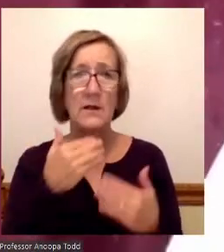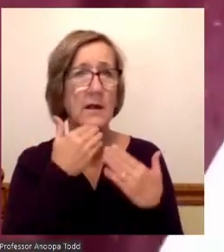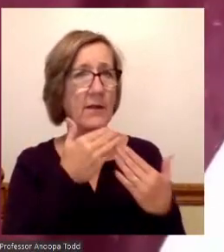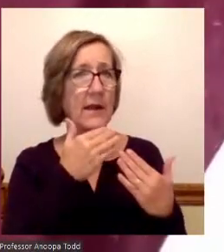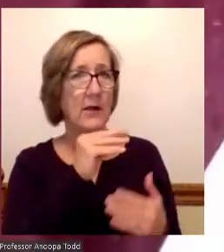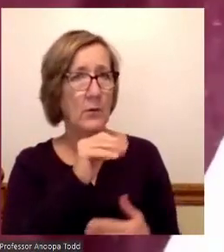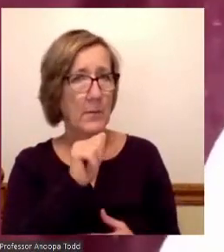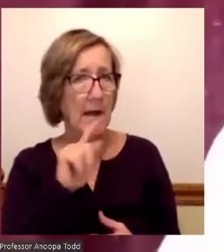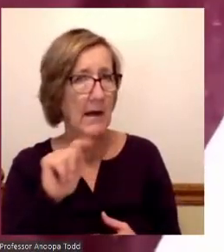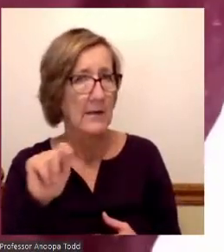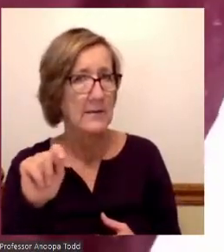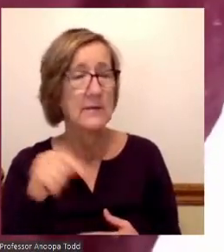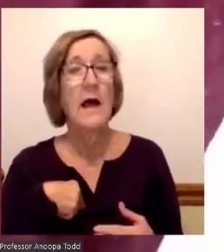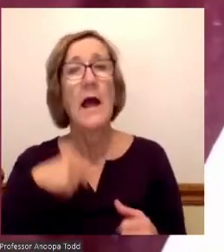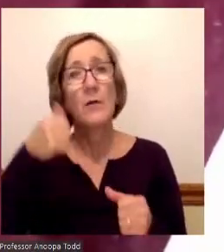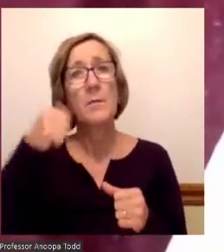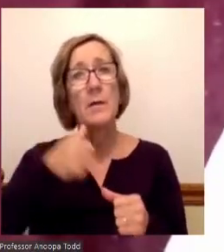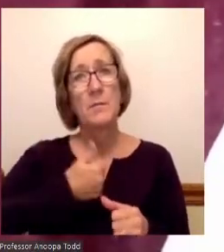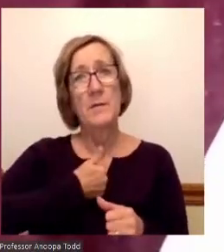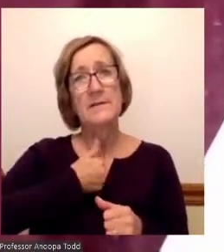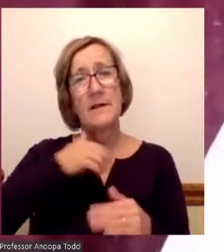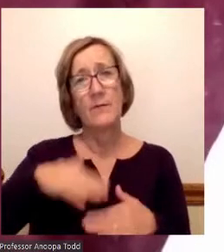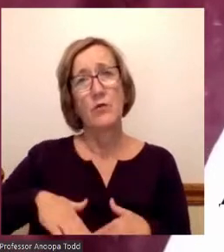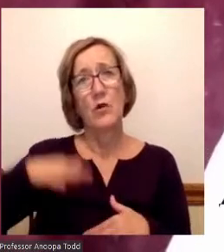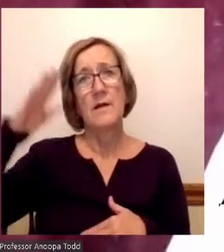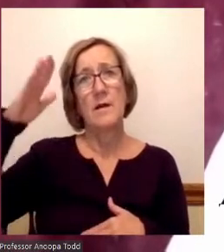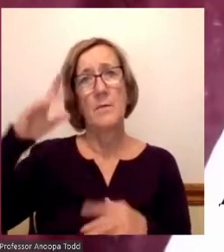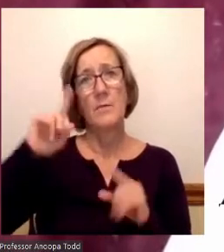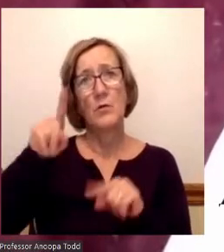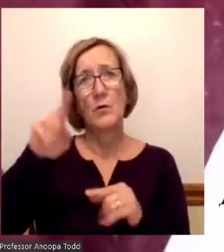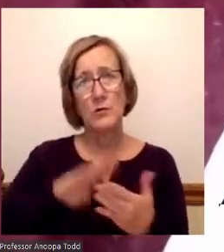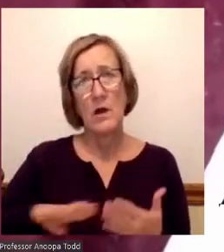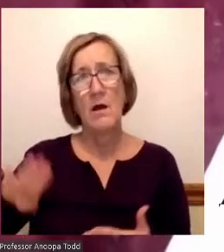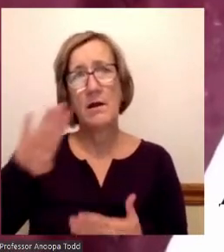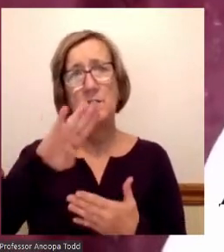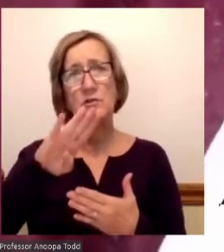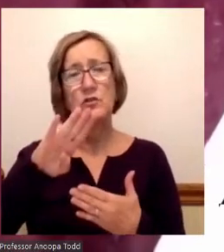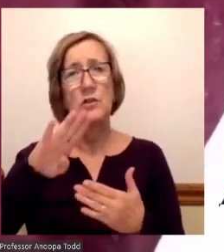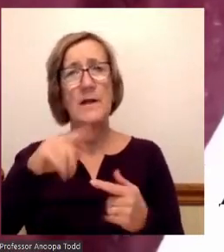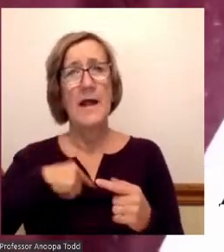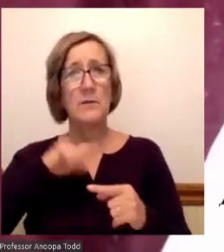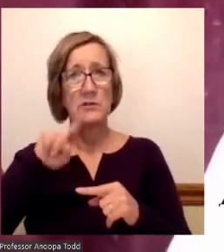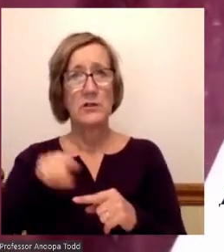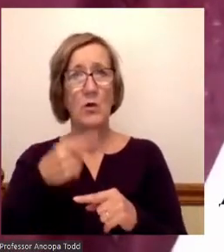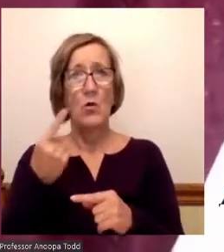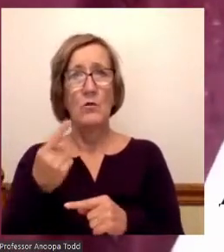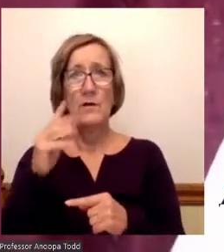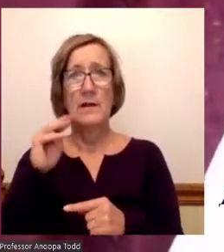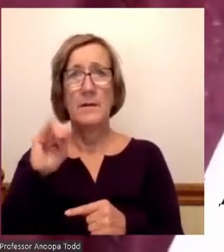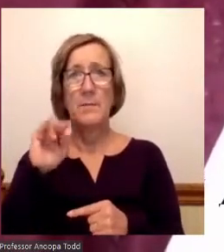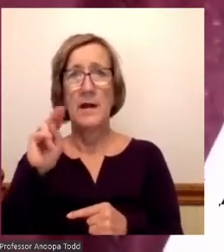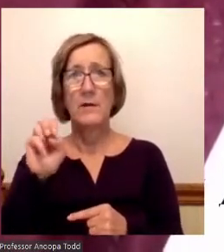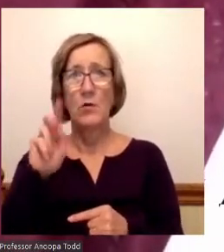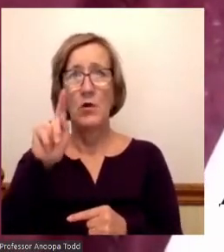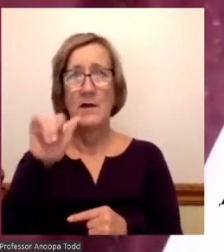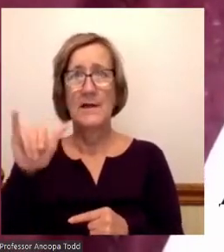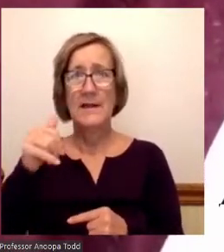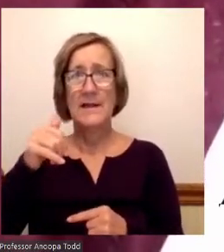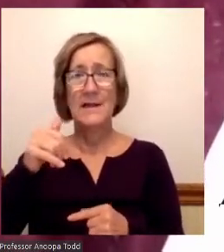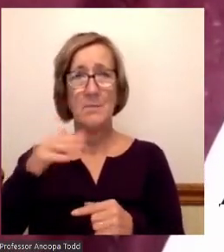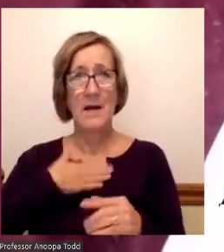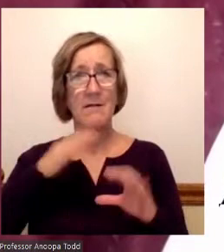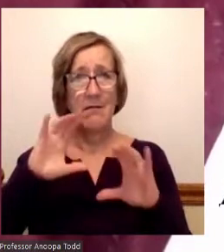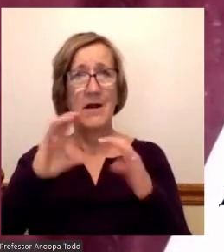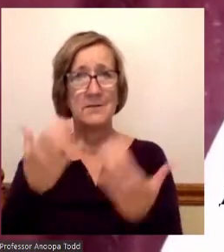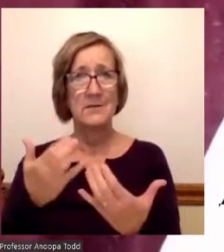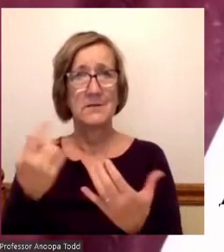Matt. I just remember myself growing up and going to college and I was the only minority in most of my classes. And as